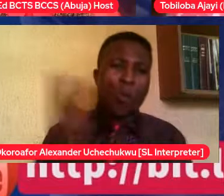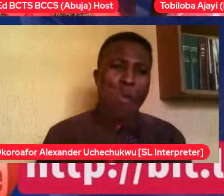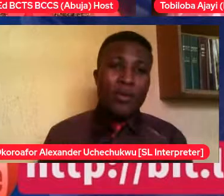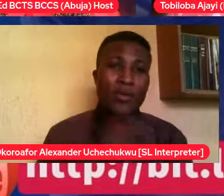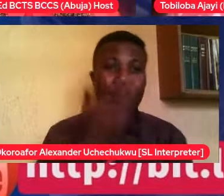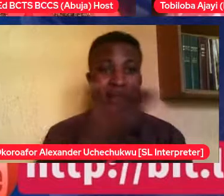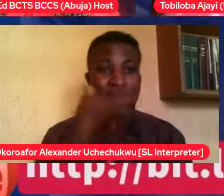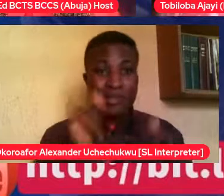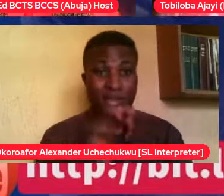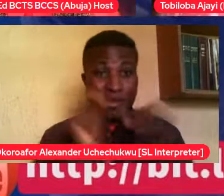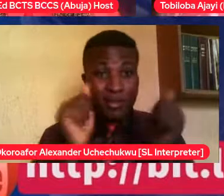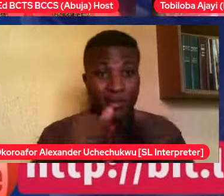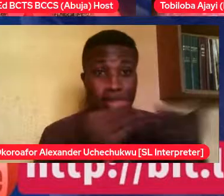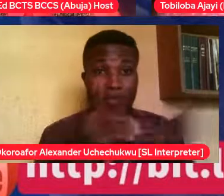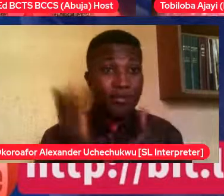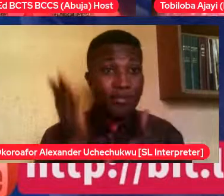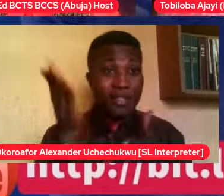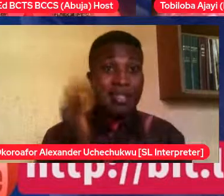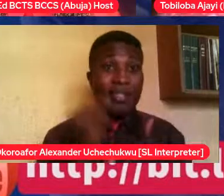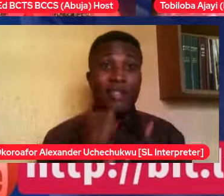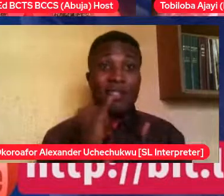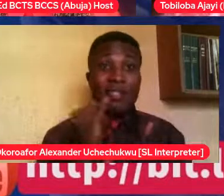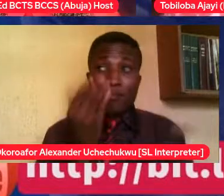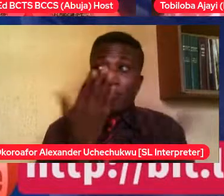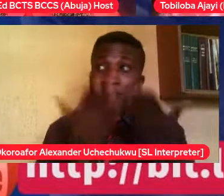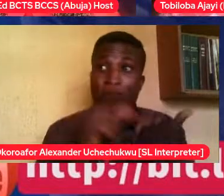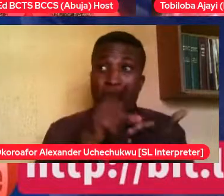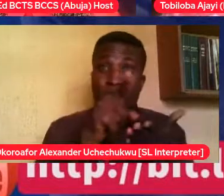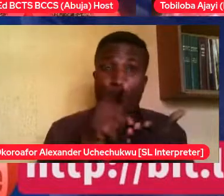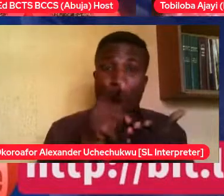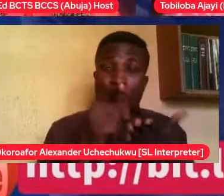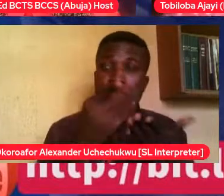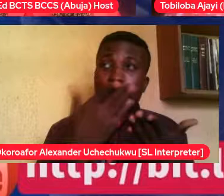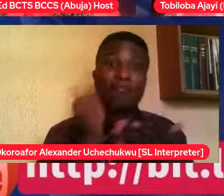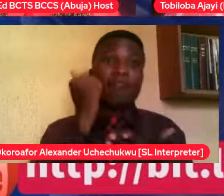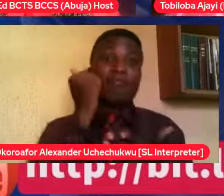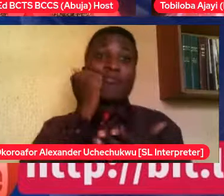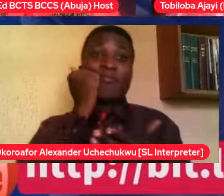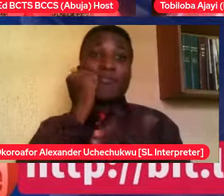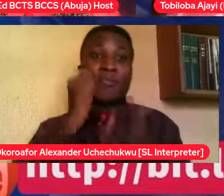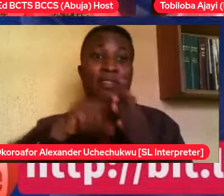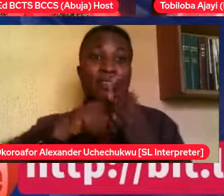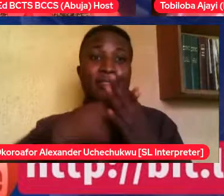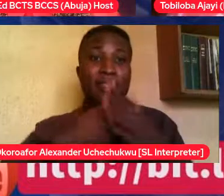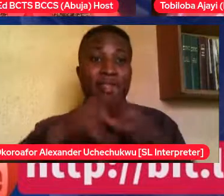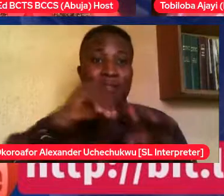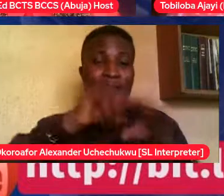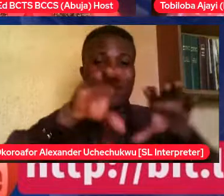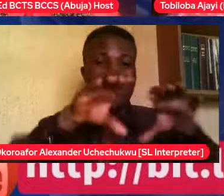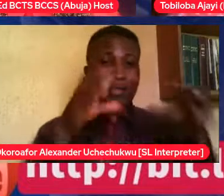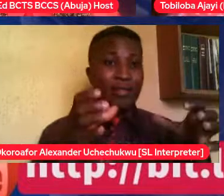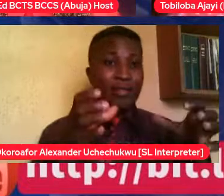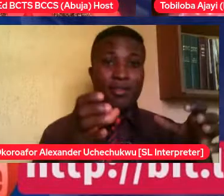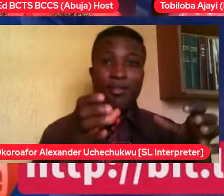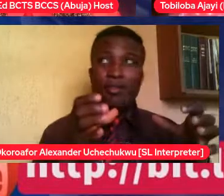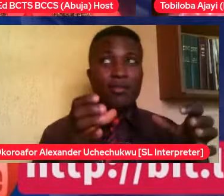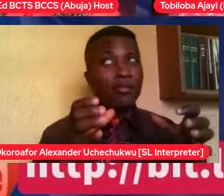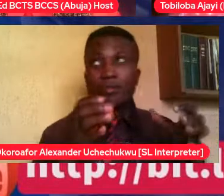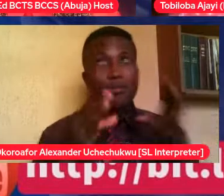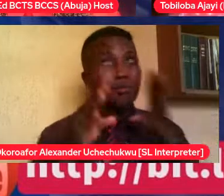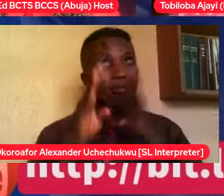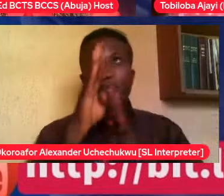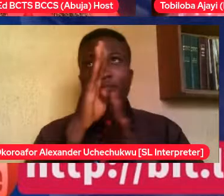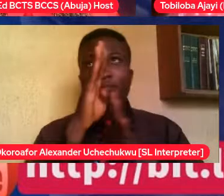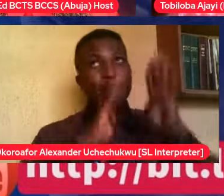Like, that's the mother of all embarrassment. And so, those are the kind of things that, apart from even just, you know,